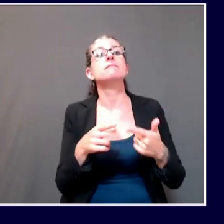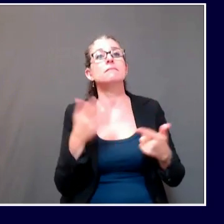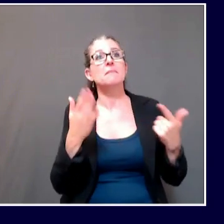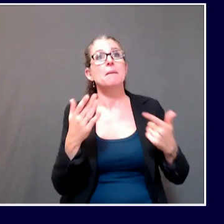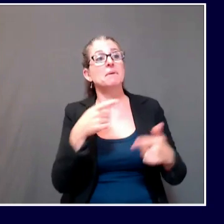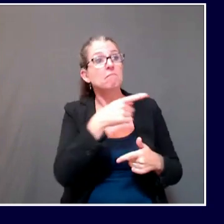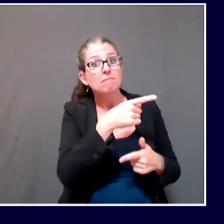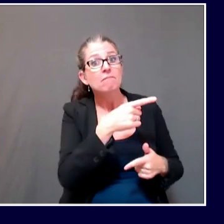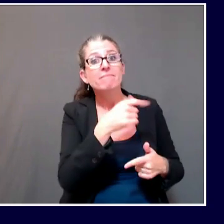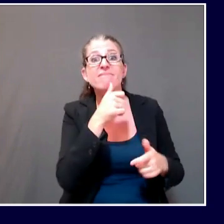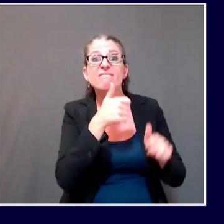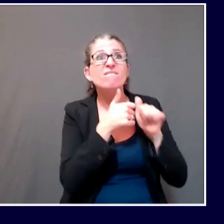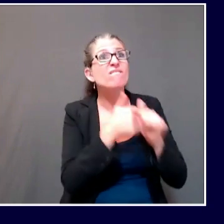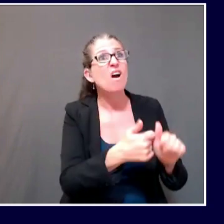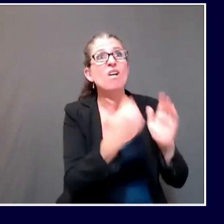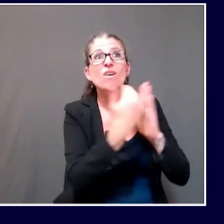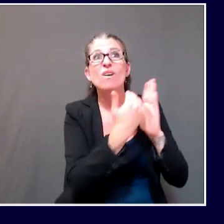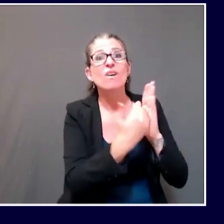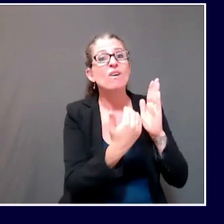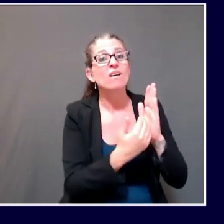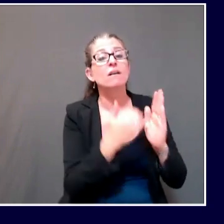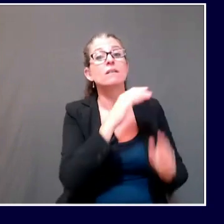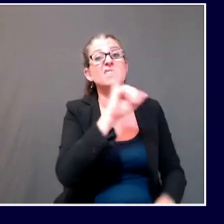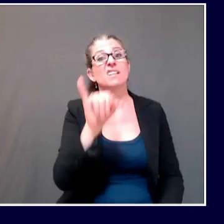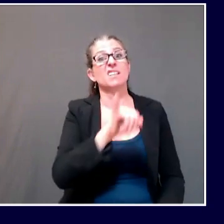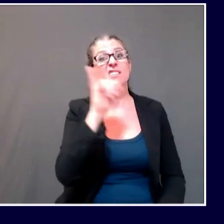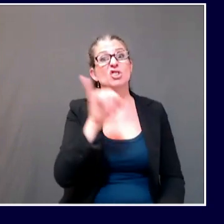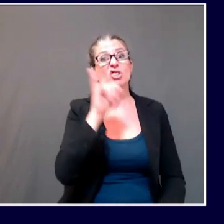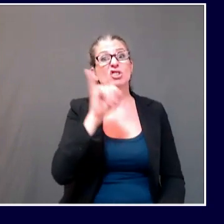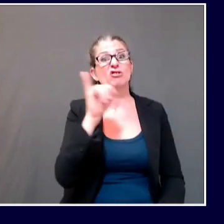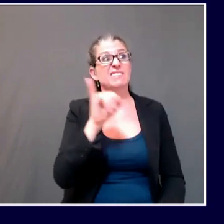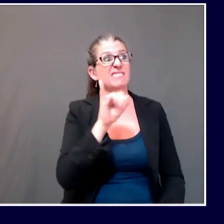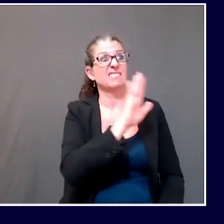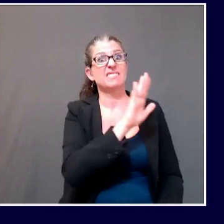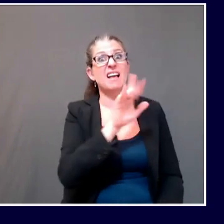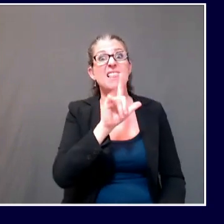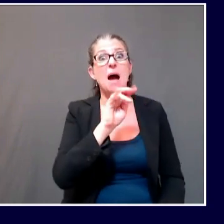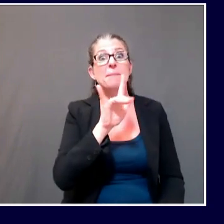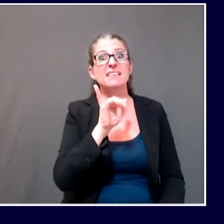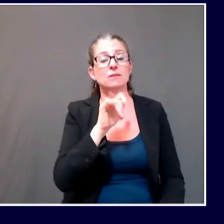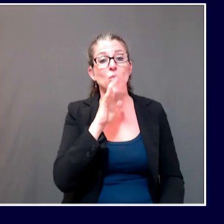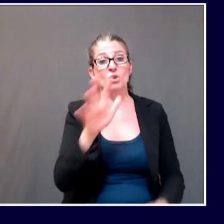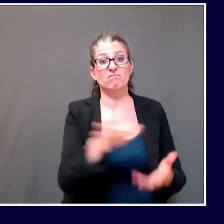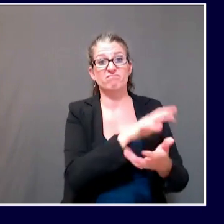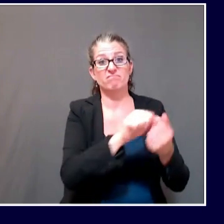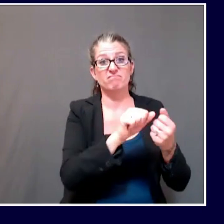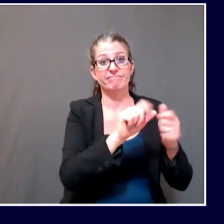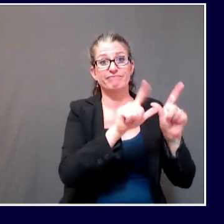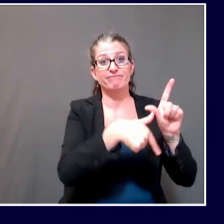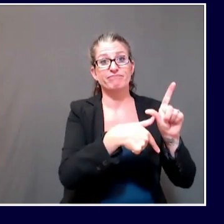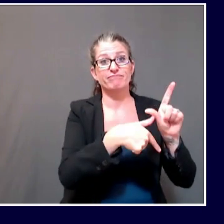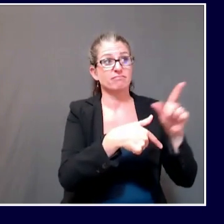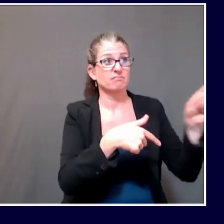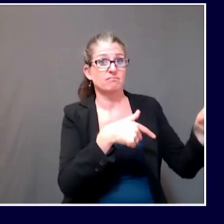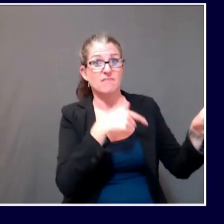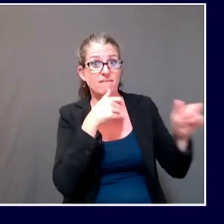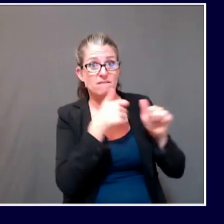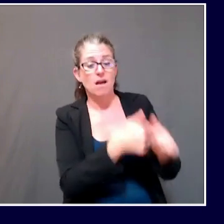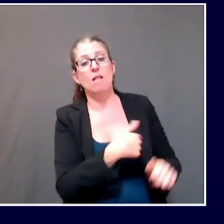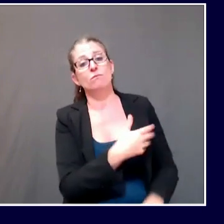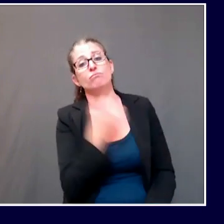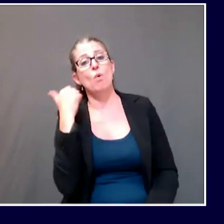regulations and public health guidances, such as the checklist that we've been distributing for months now.